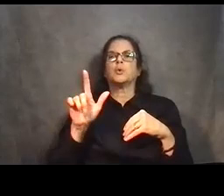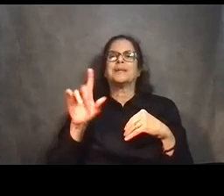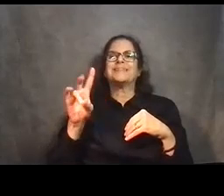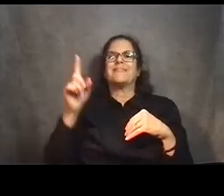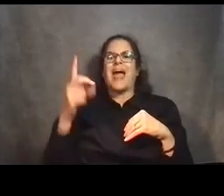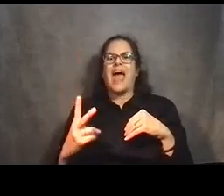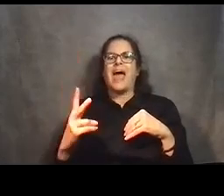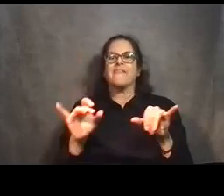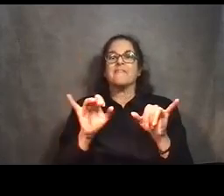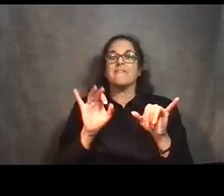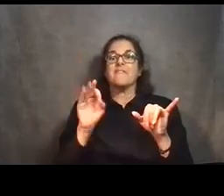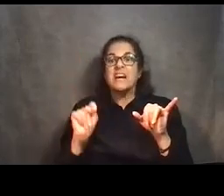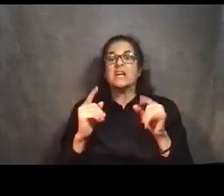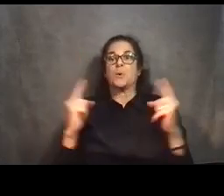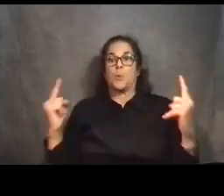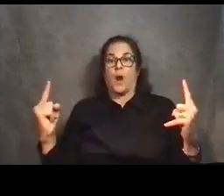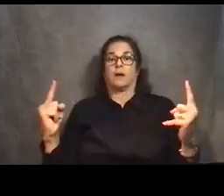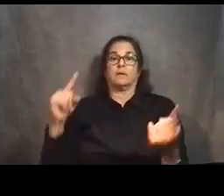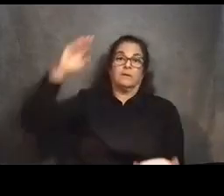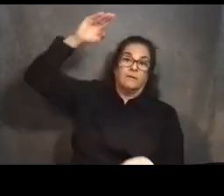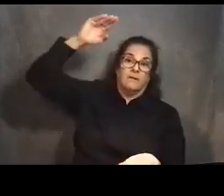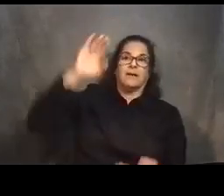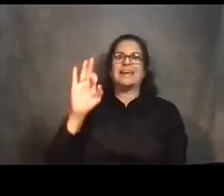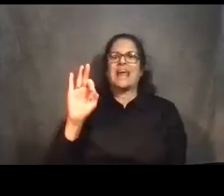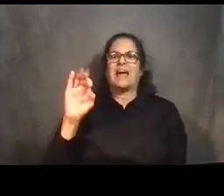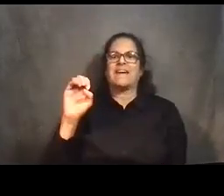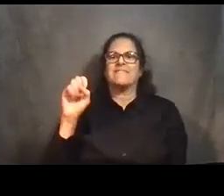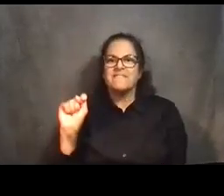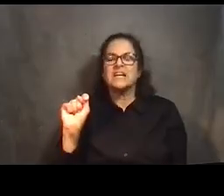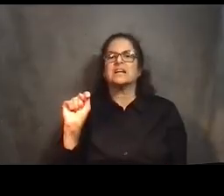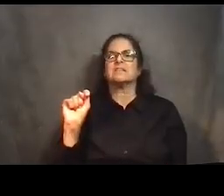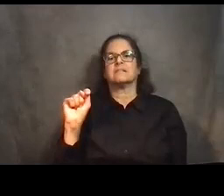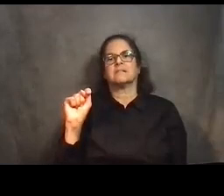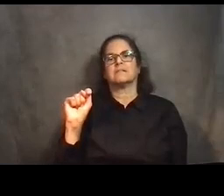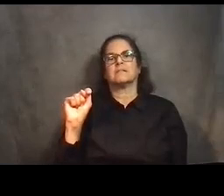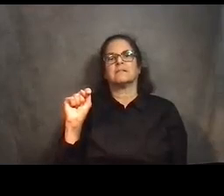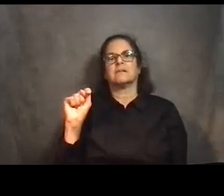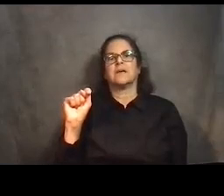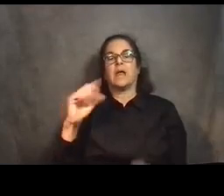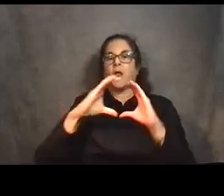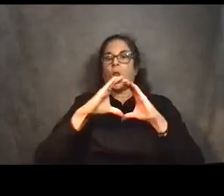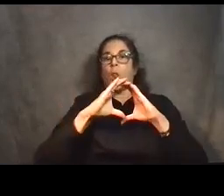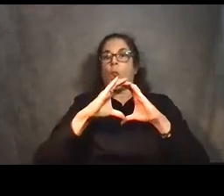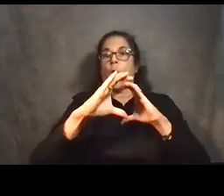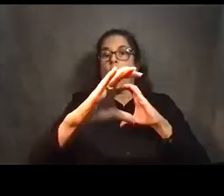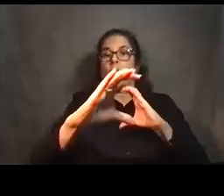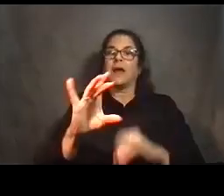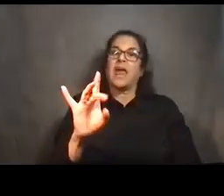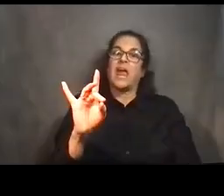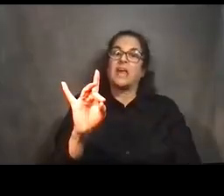nine feet tall, and roughly range from about eight feet to 11 feet in length. Next slide, please.